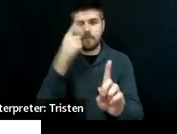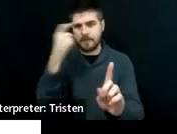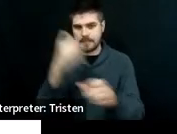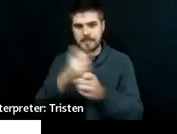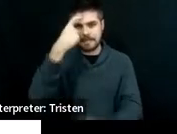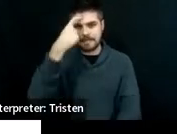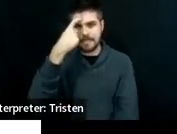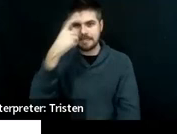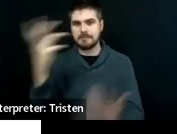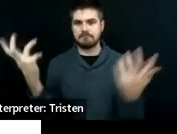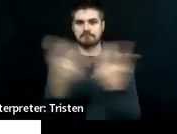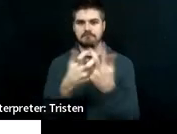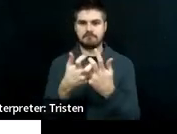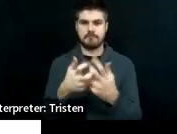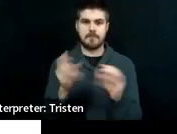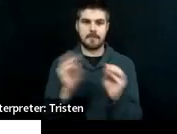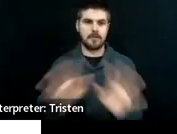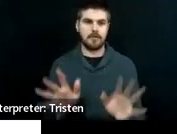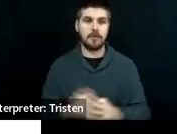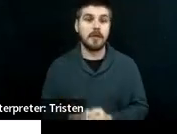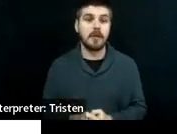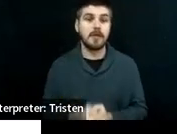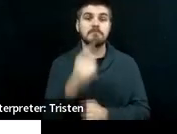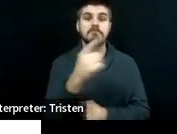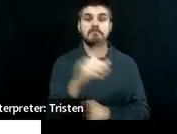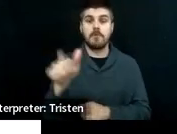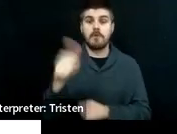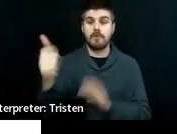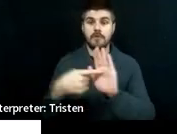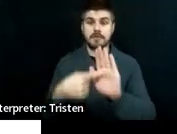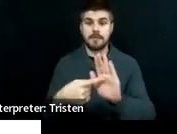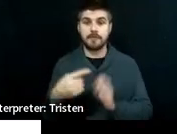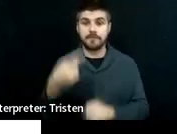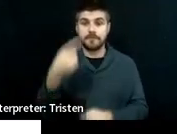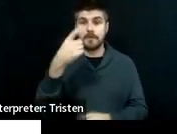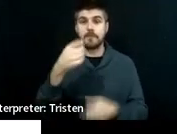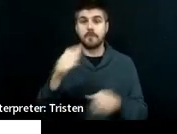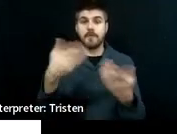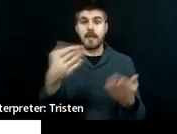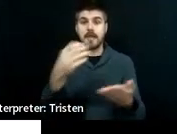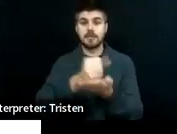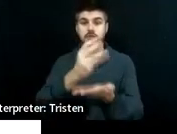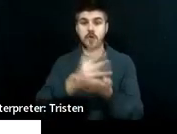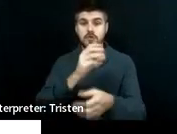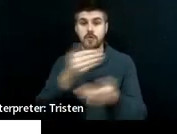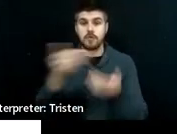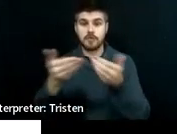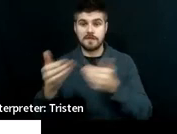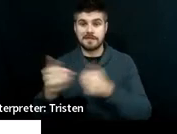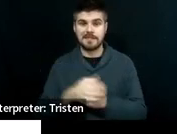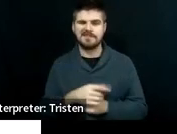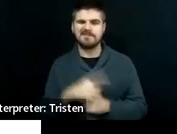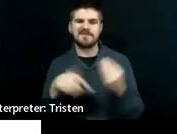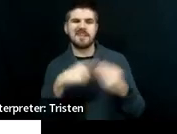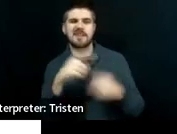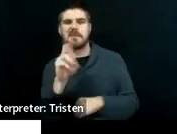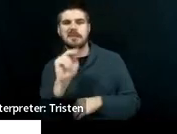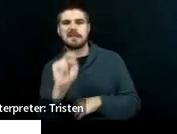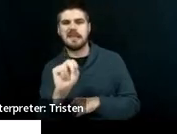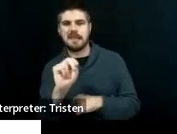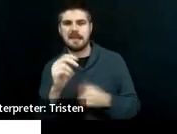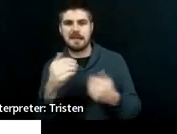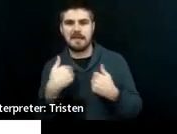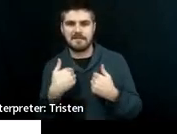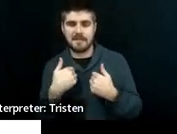Here's another example. Given social work services, this is about Dan being able to manage his